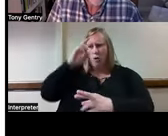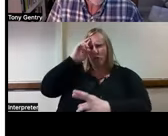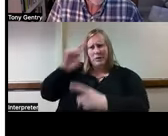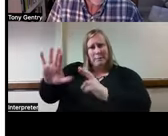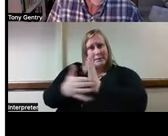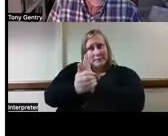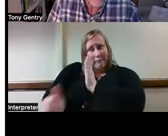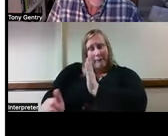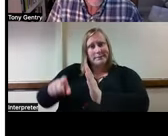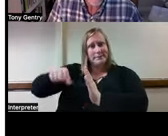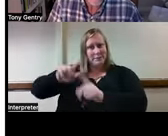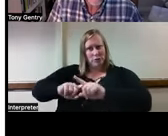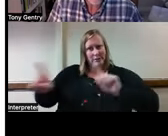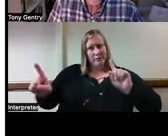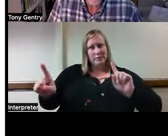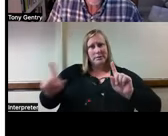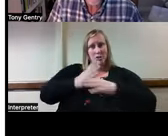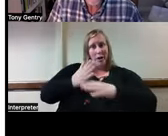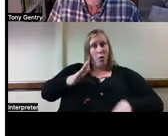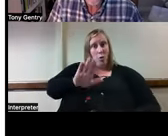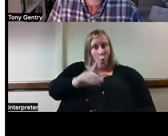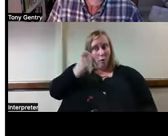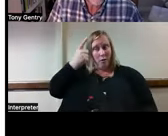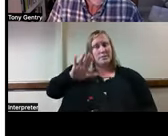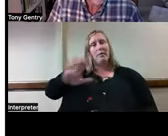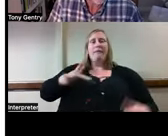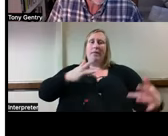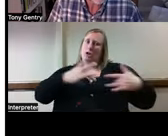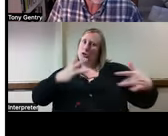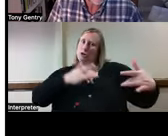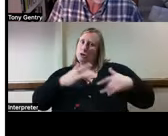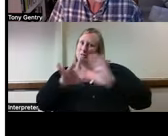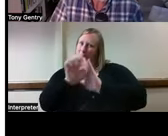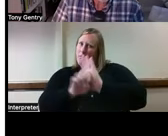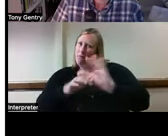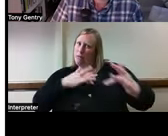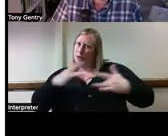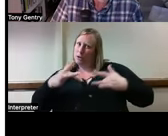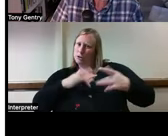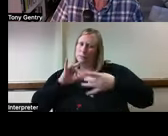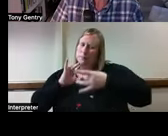and sharing your understanding of the ethical concerns involved in using smart home tech.